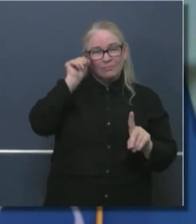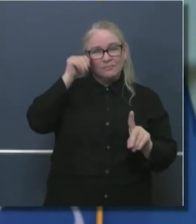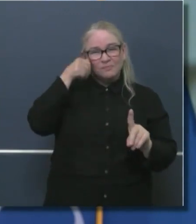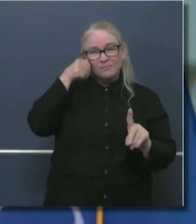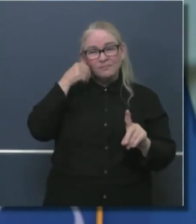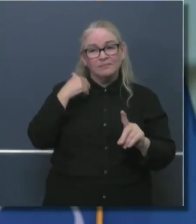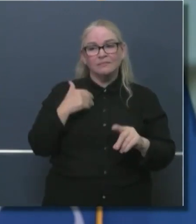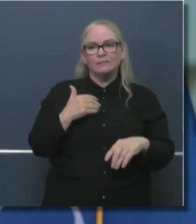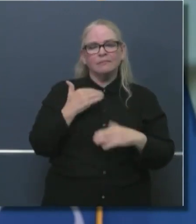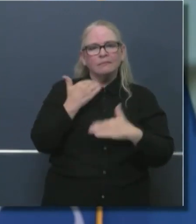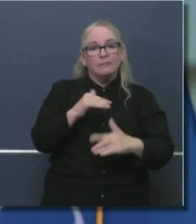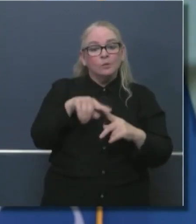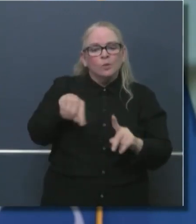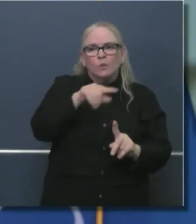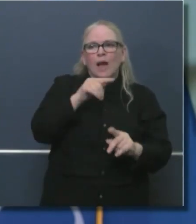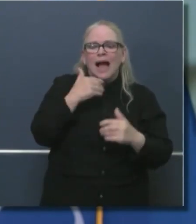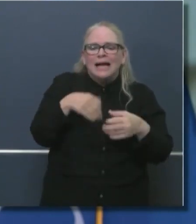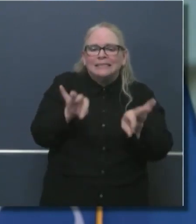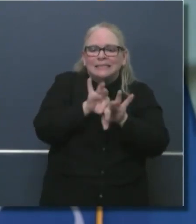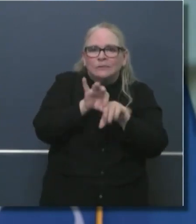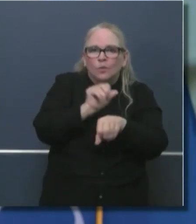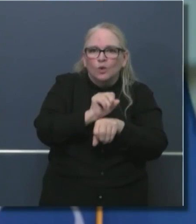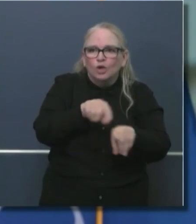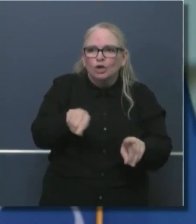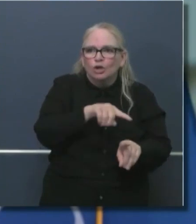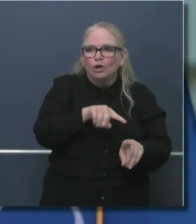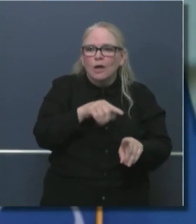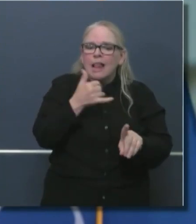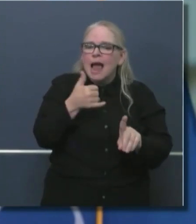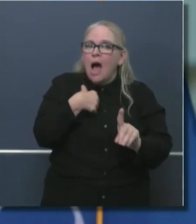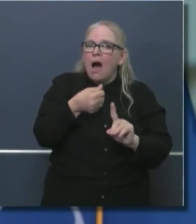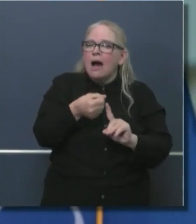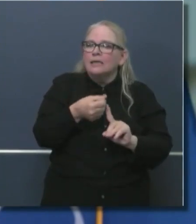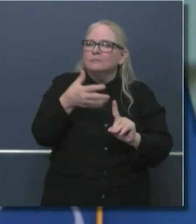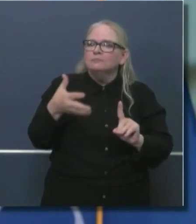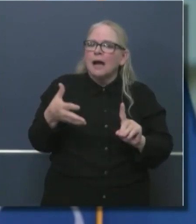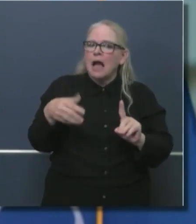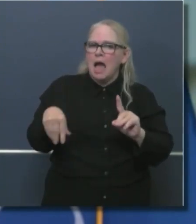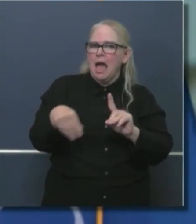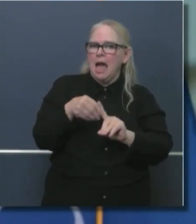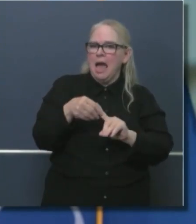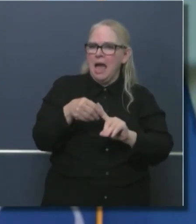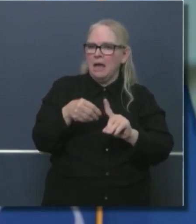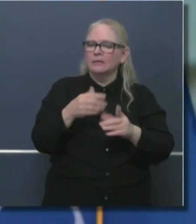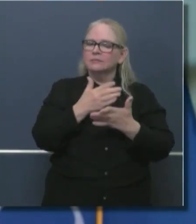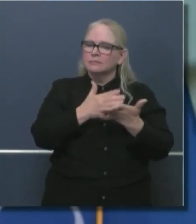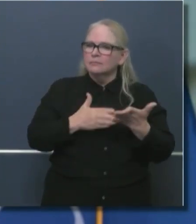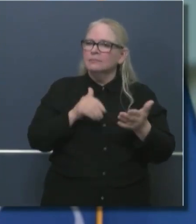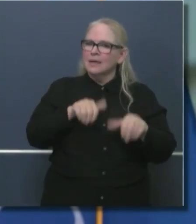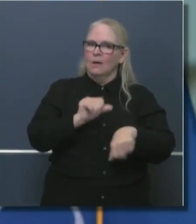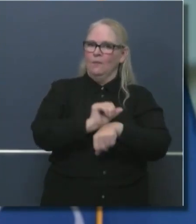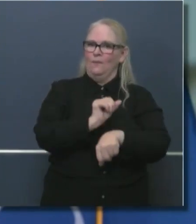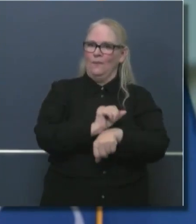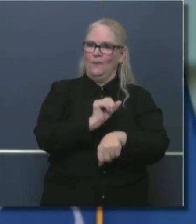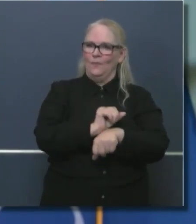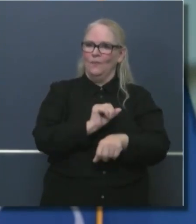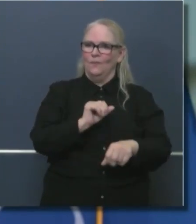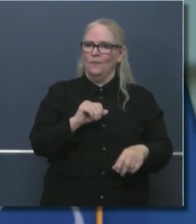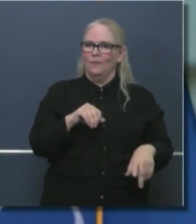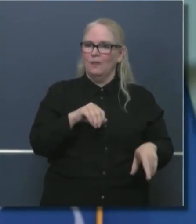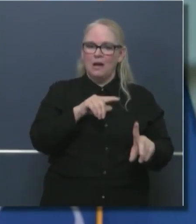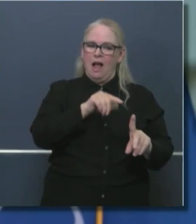and really looking more specifically within that lower risk sector at the variations on frequency